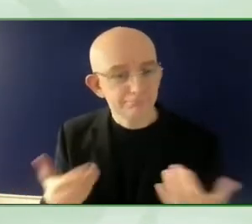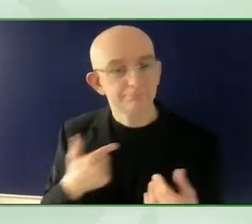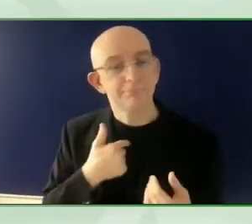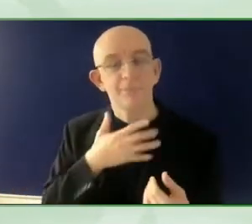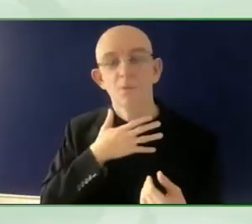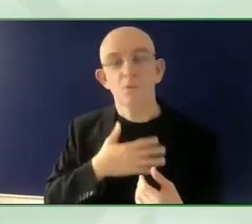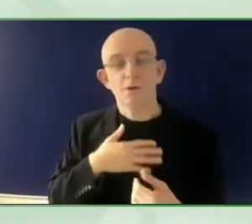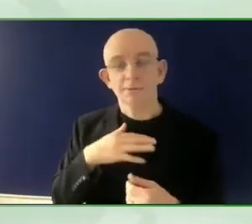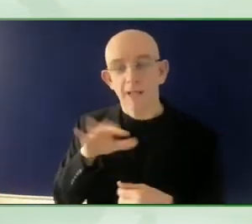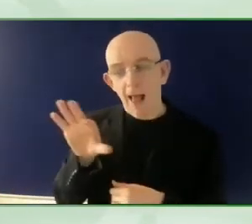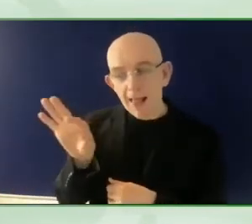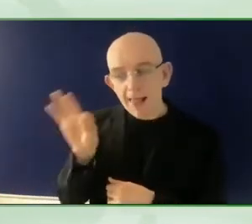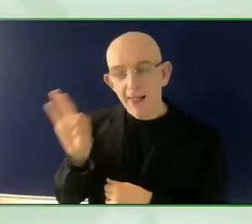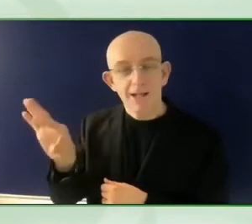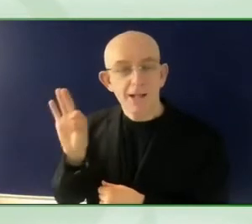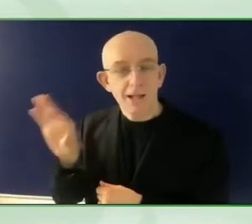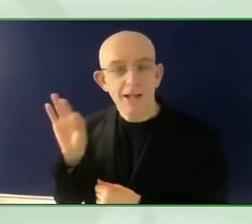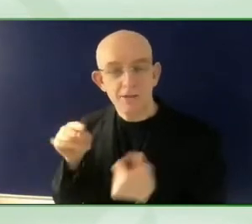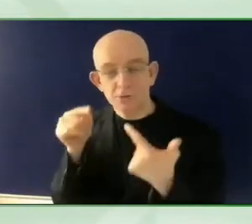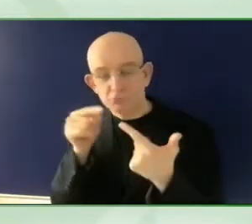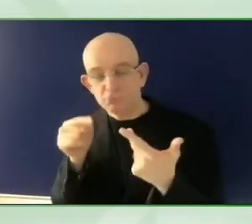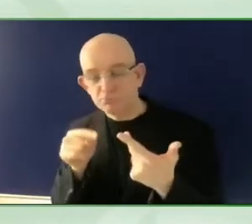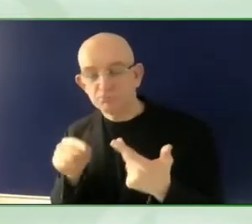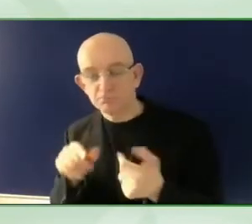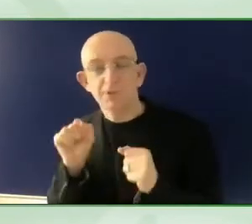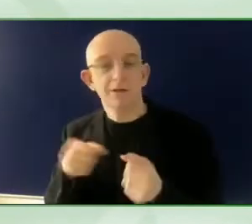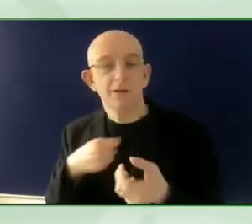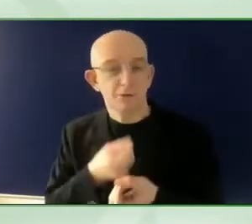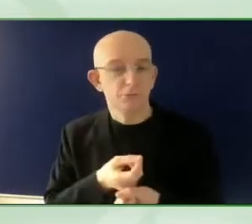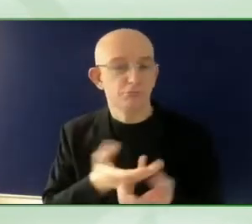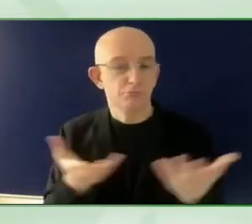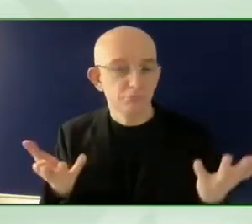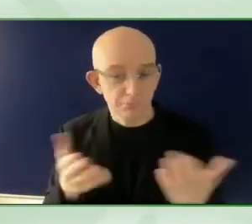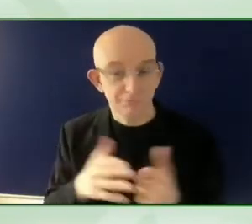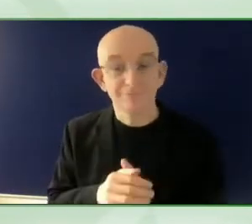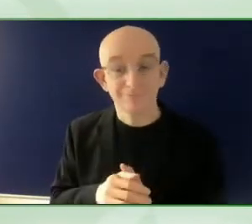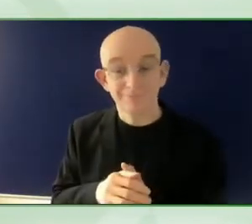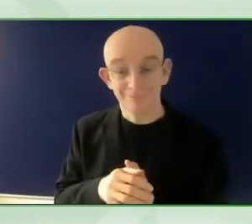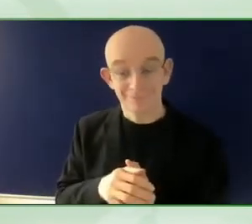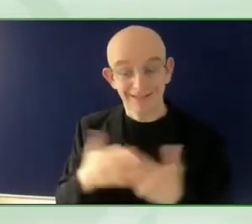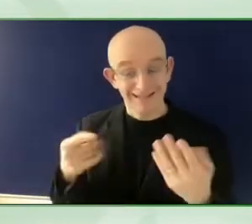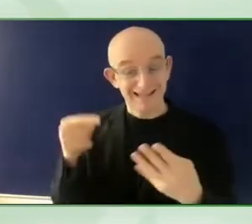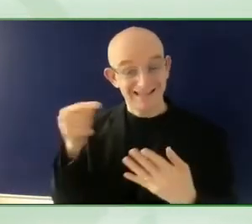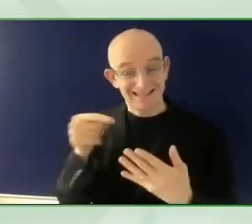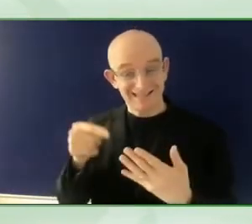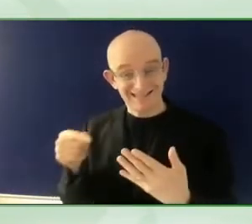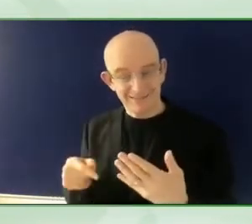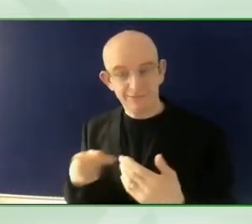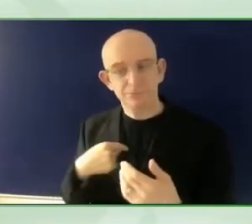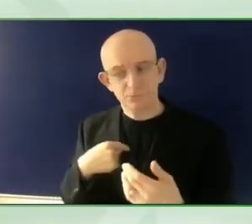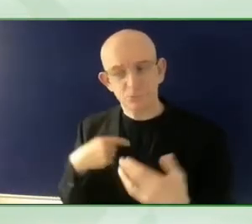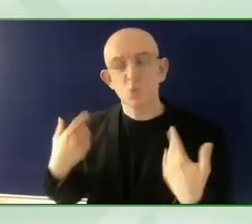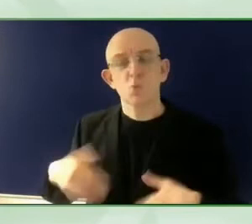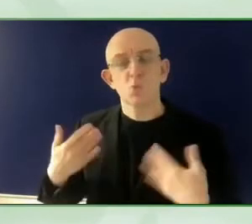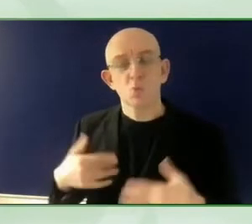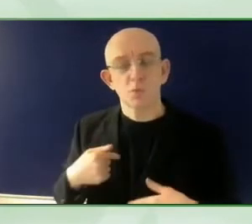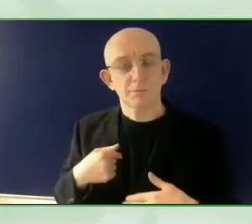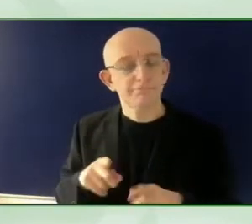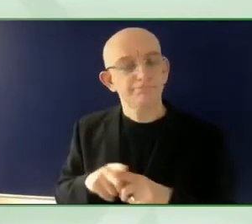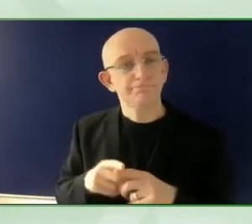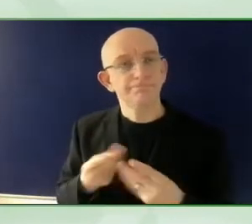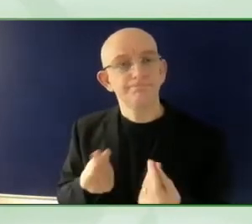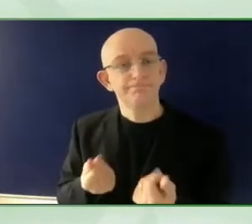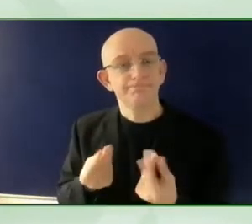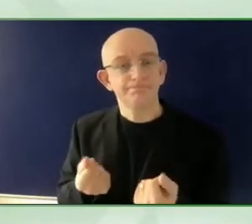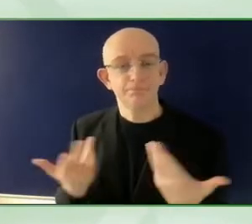GDS 2022. And the first one is we tried to build upon the 2018